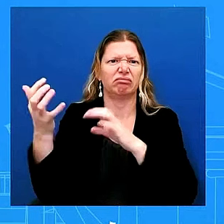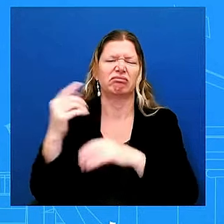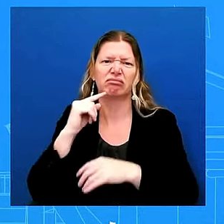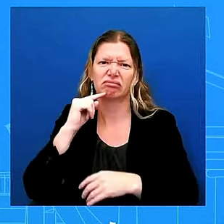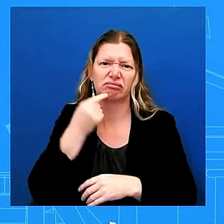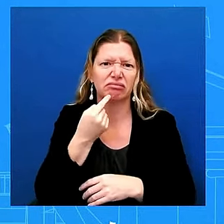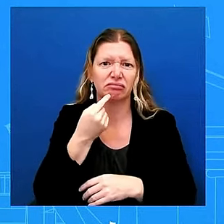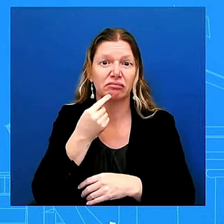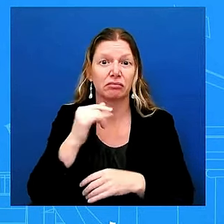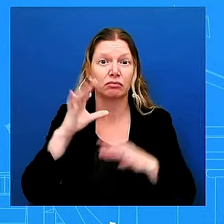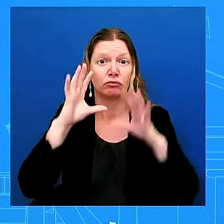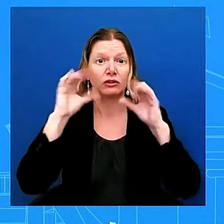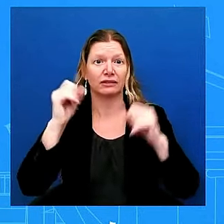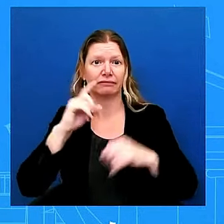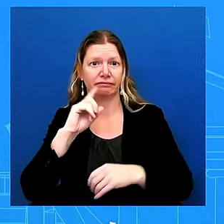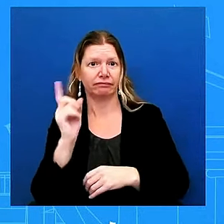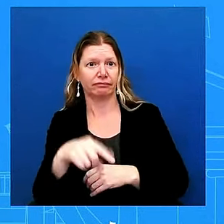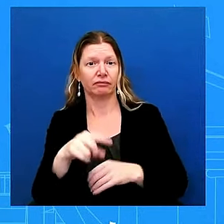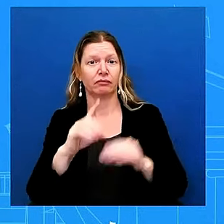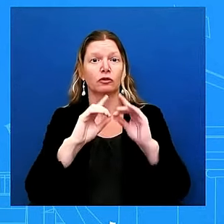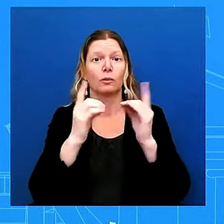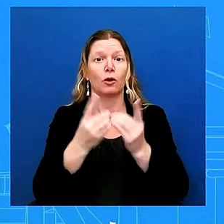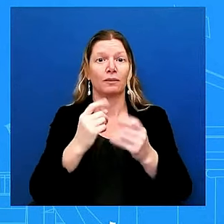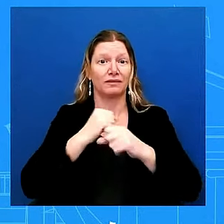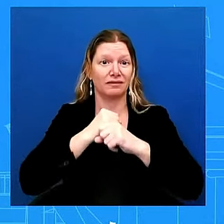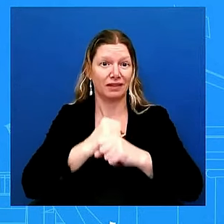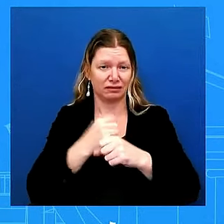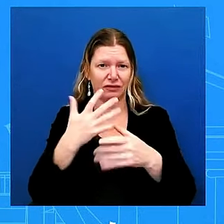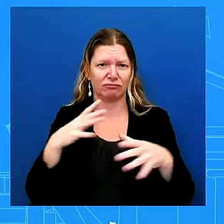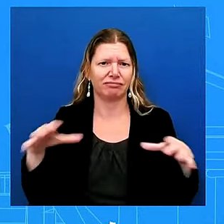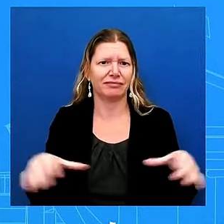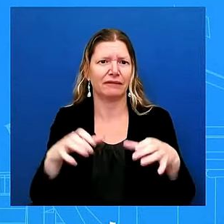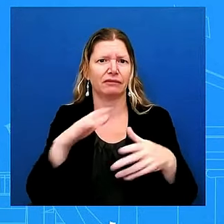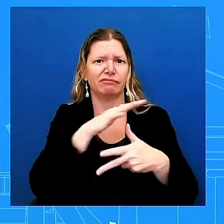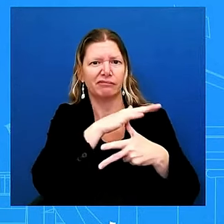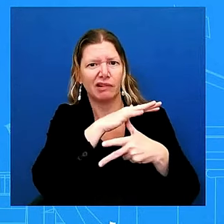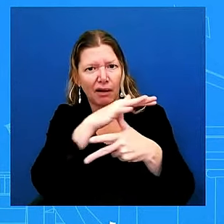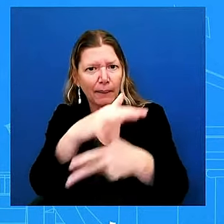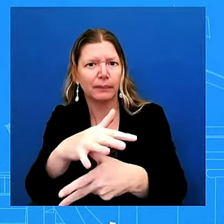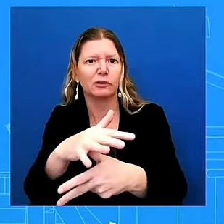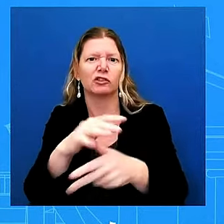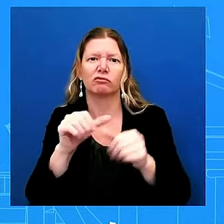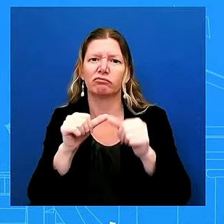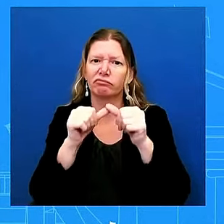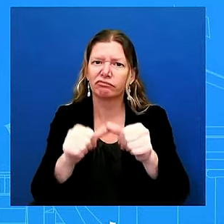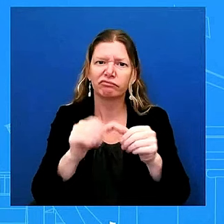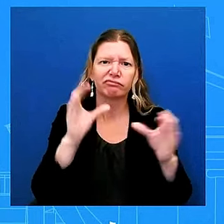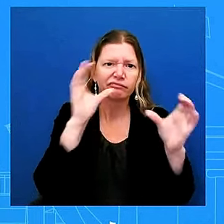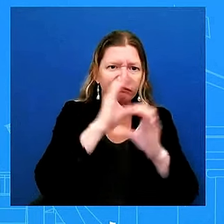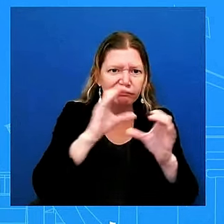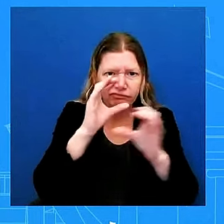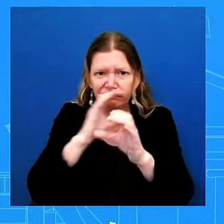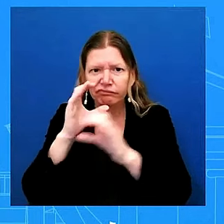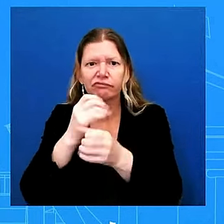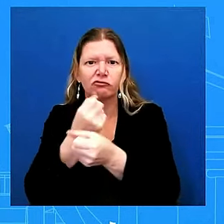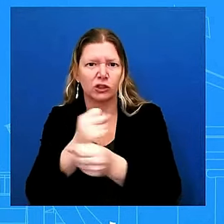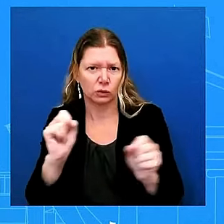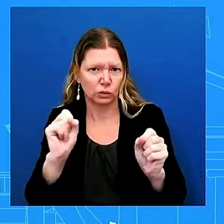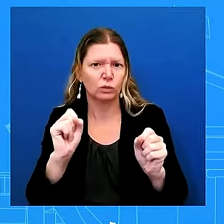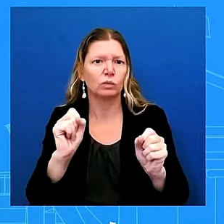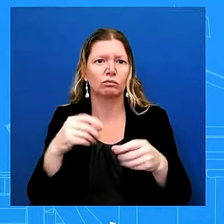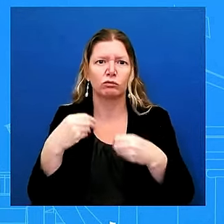search and rescue operations and has provided dozens of high water vehicles to get into areas that it's difficult to access